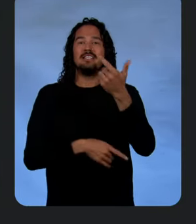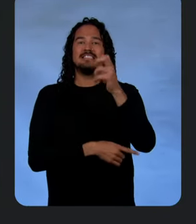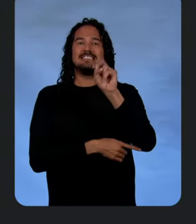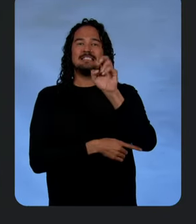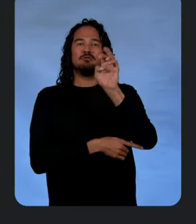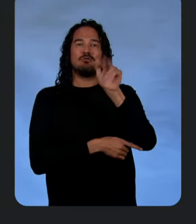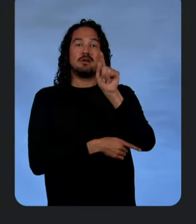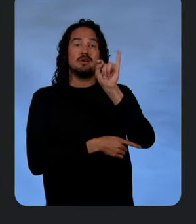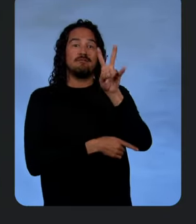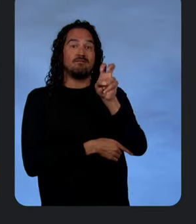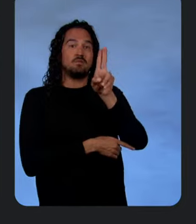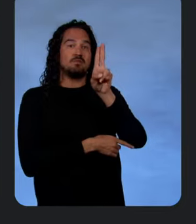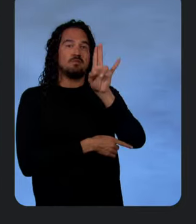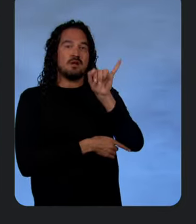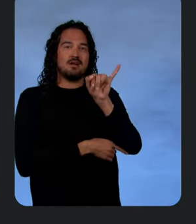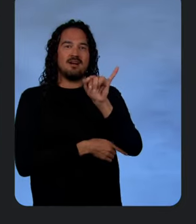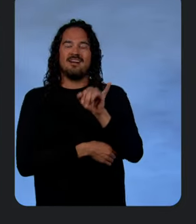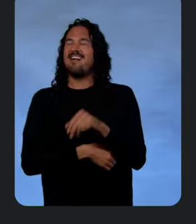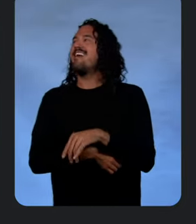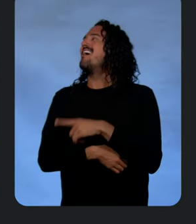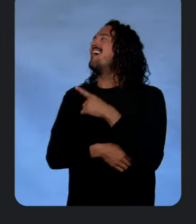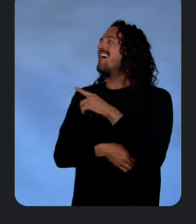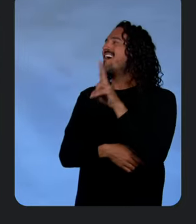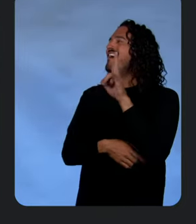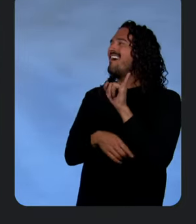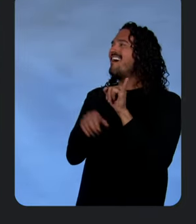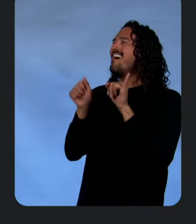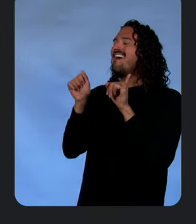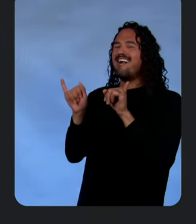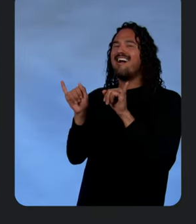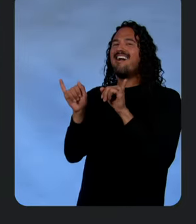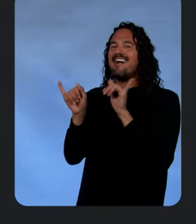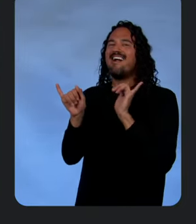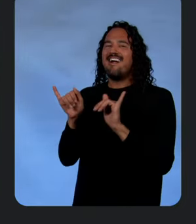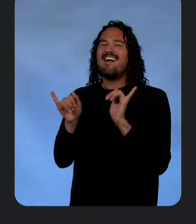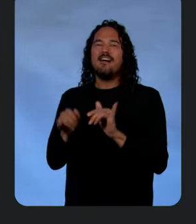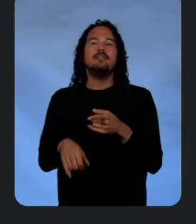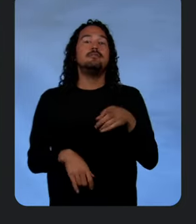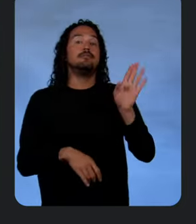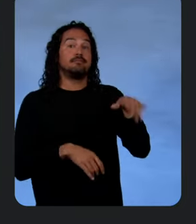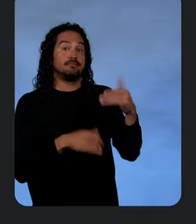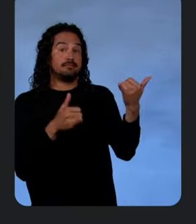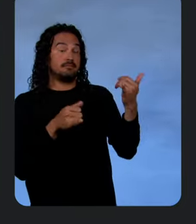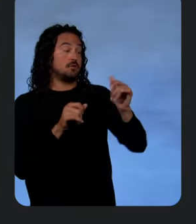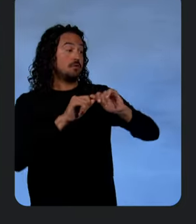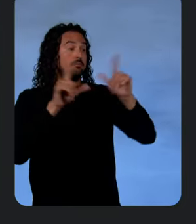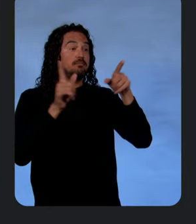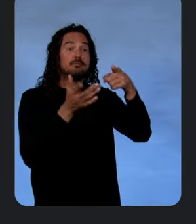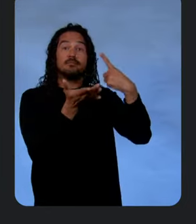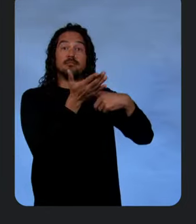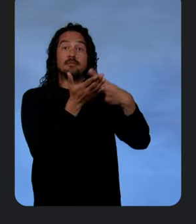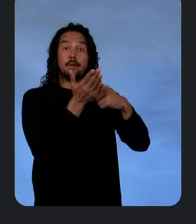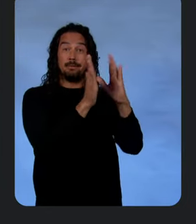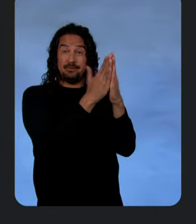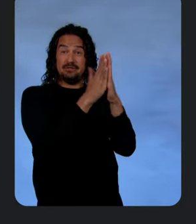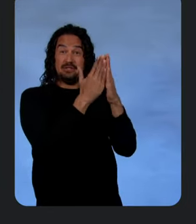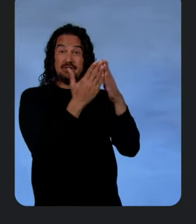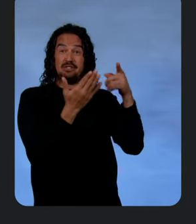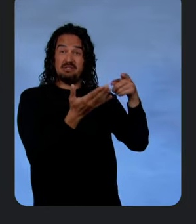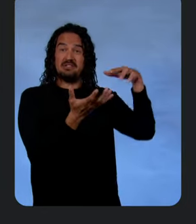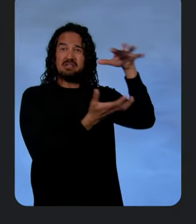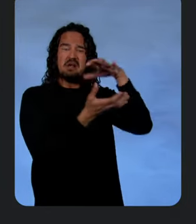what you did there. So, let's take your starting point of books that help us plan travel, which is a great use case for LLMs.